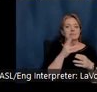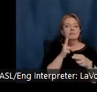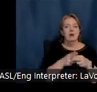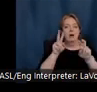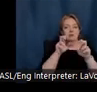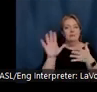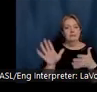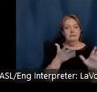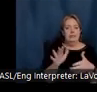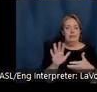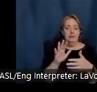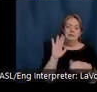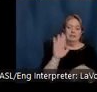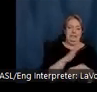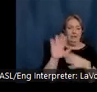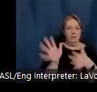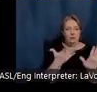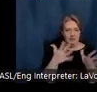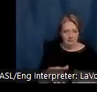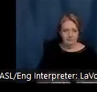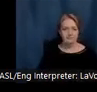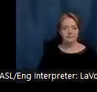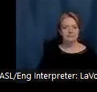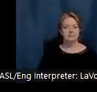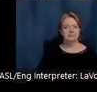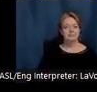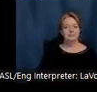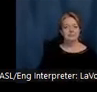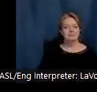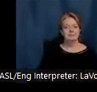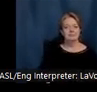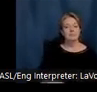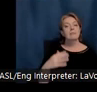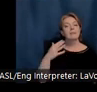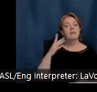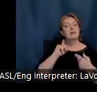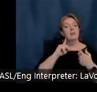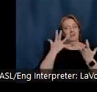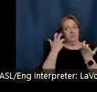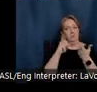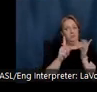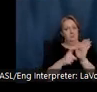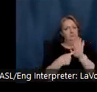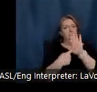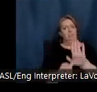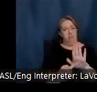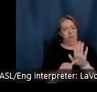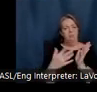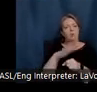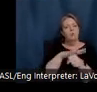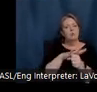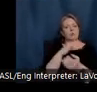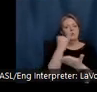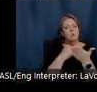Winds. To continue the tradition of supporting artists in Brown County, we represent